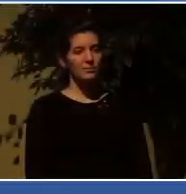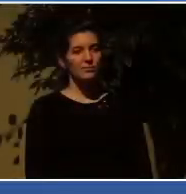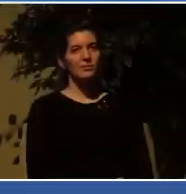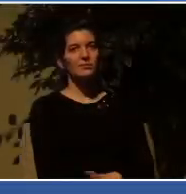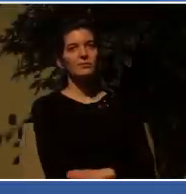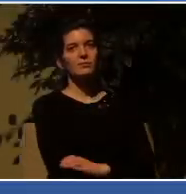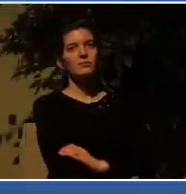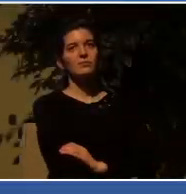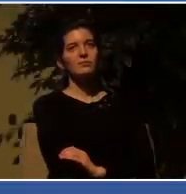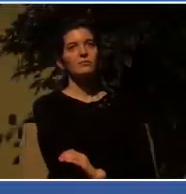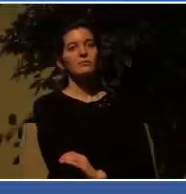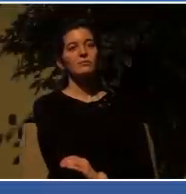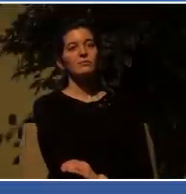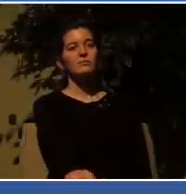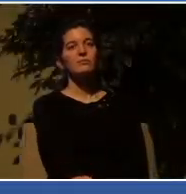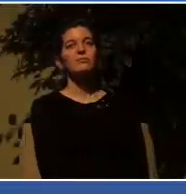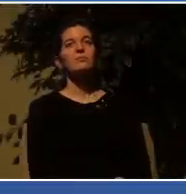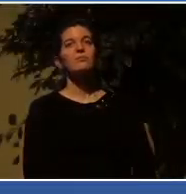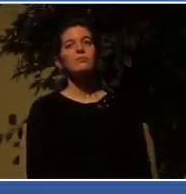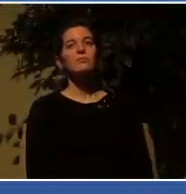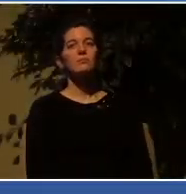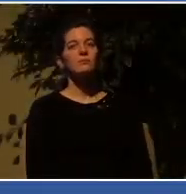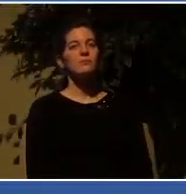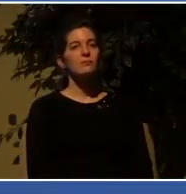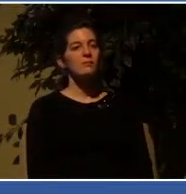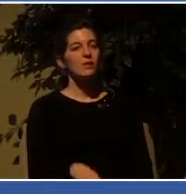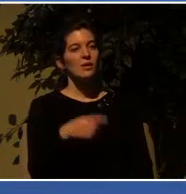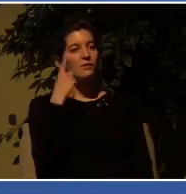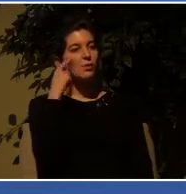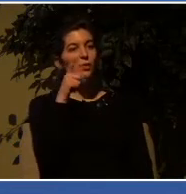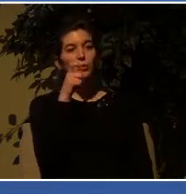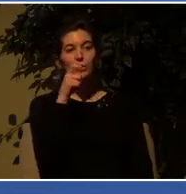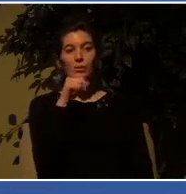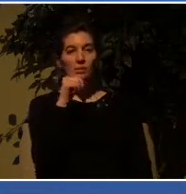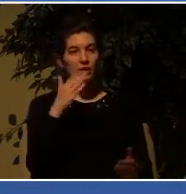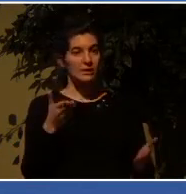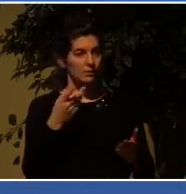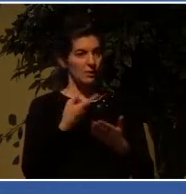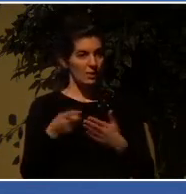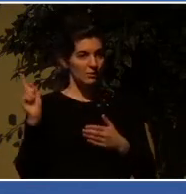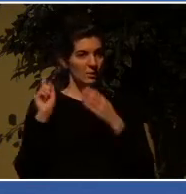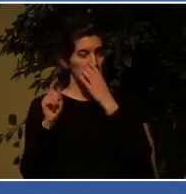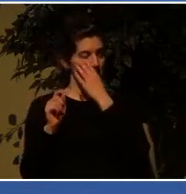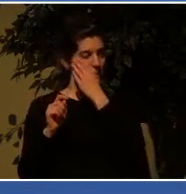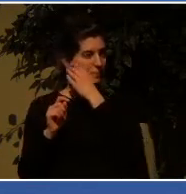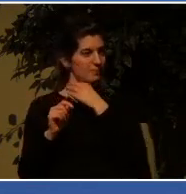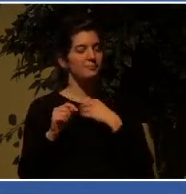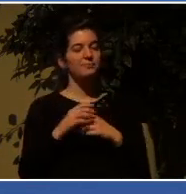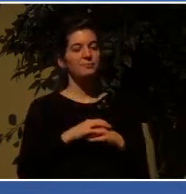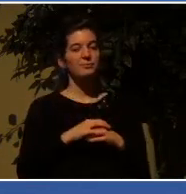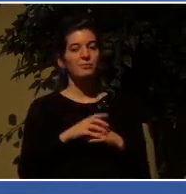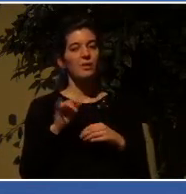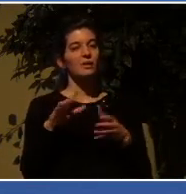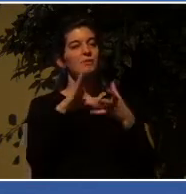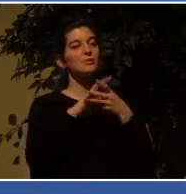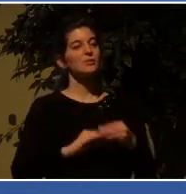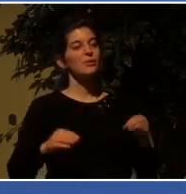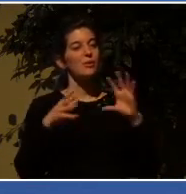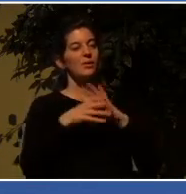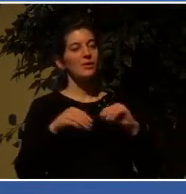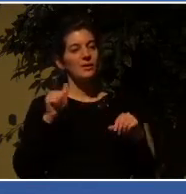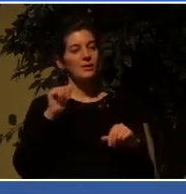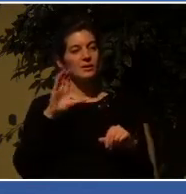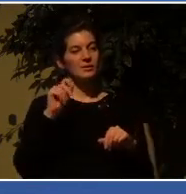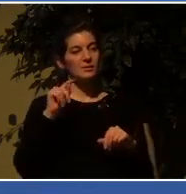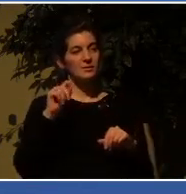Well, for those of you who may not have been here last week, we were looking at this story in Acts